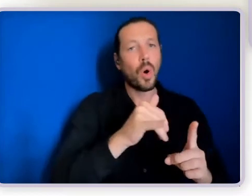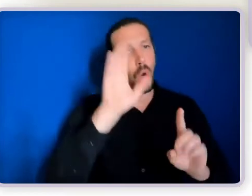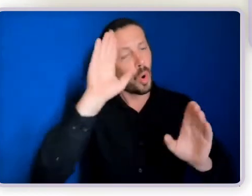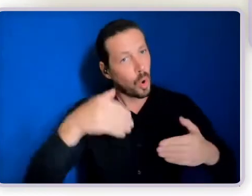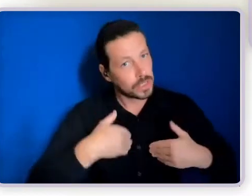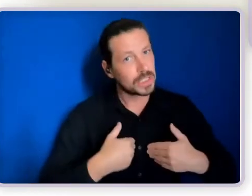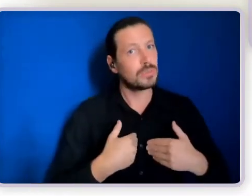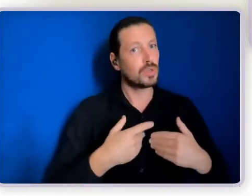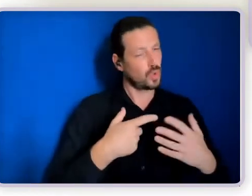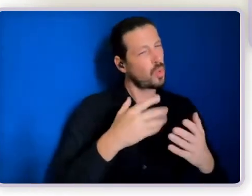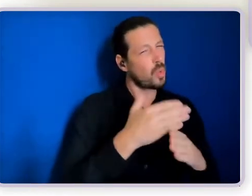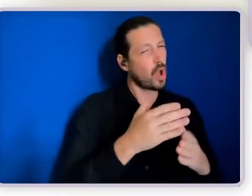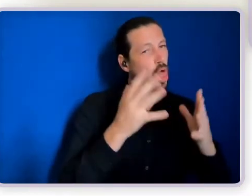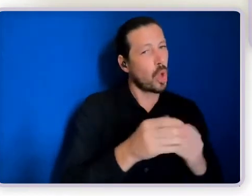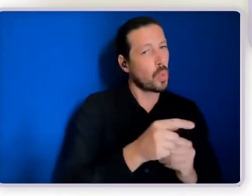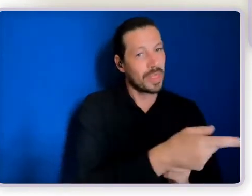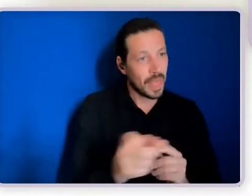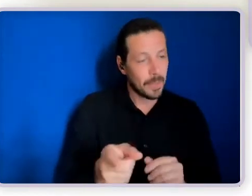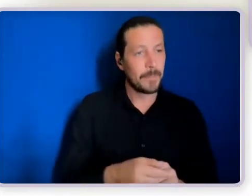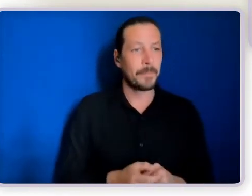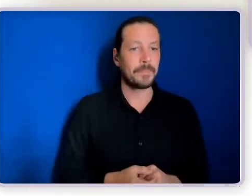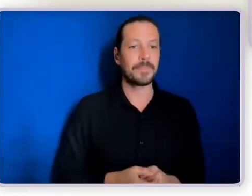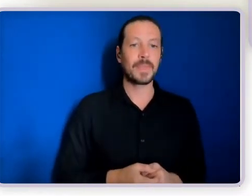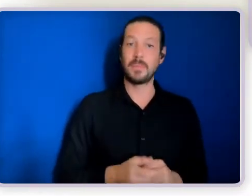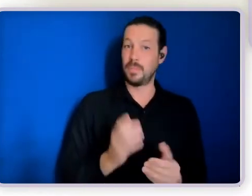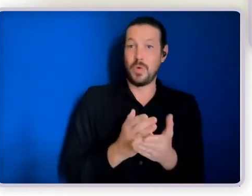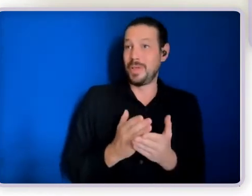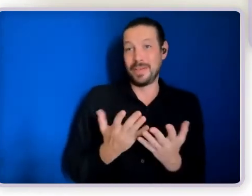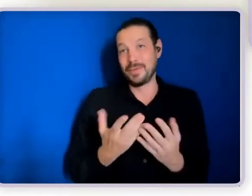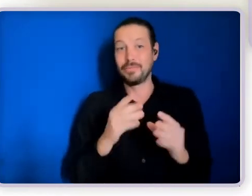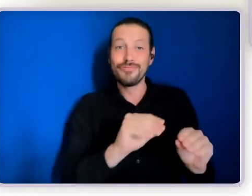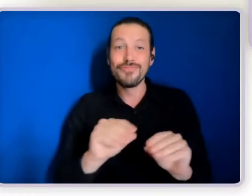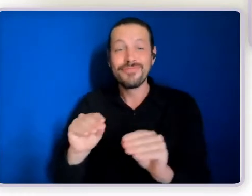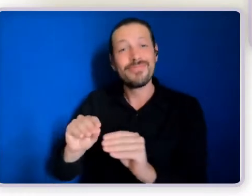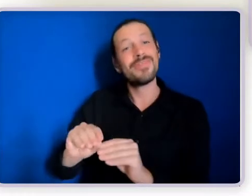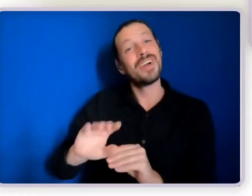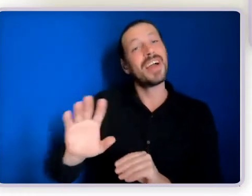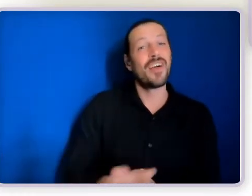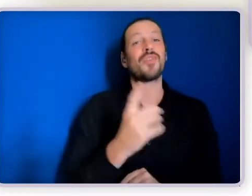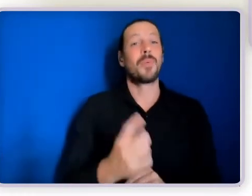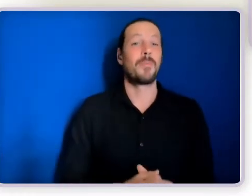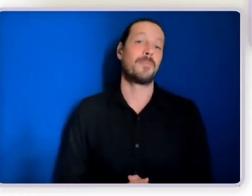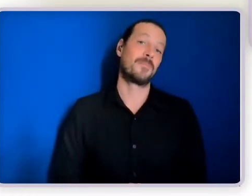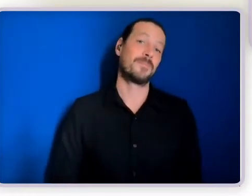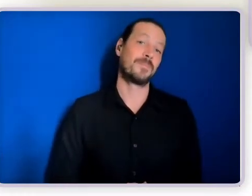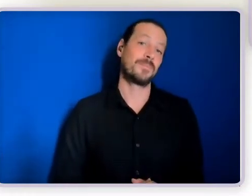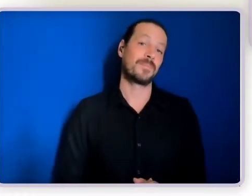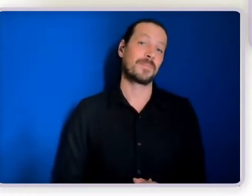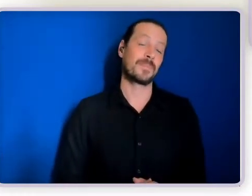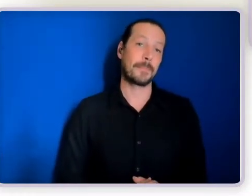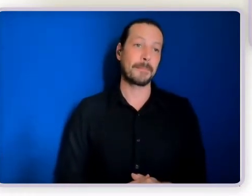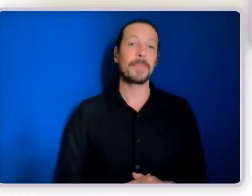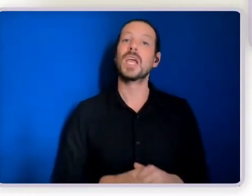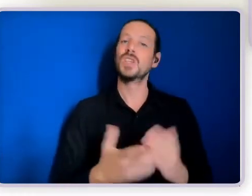But we work, you know, our work touches all people. So we do that in terms of building people's capacity, their